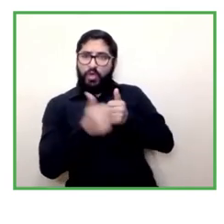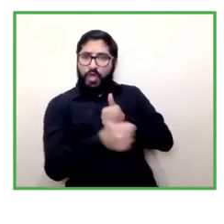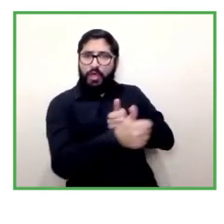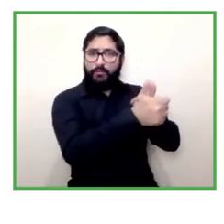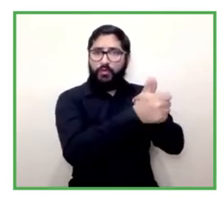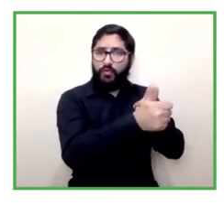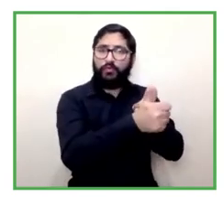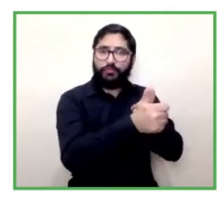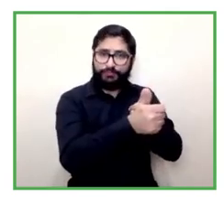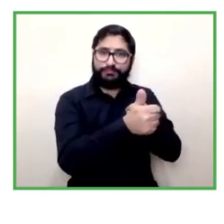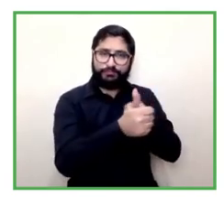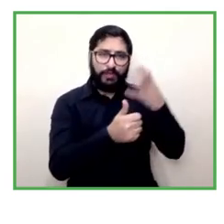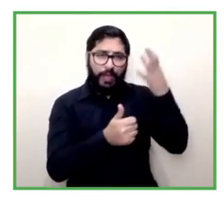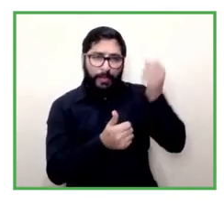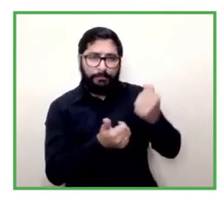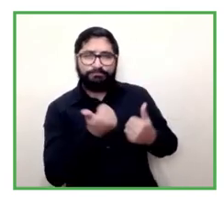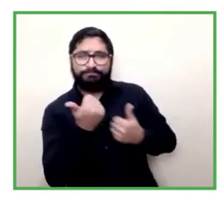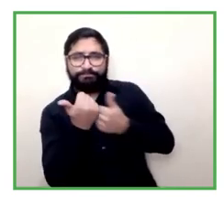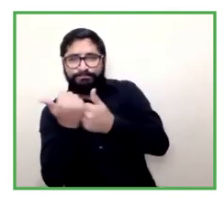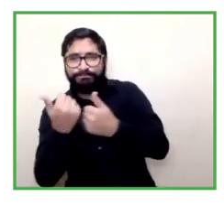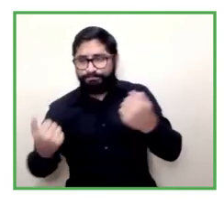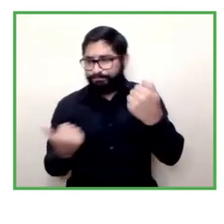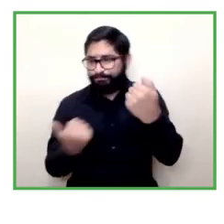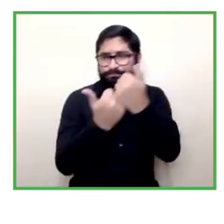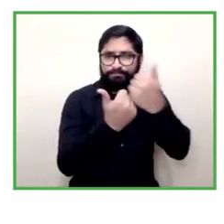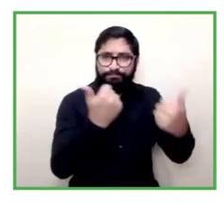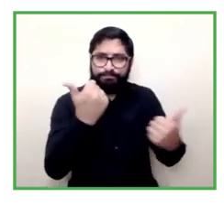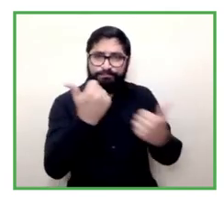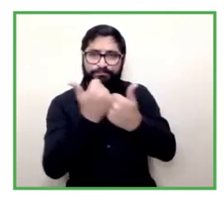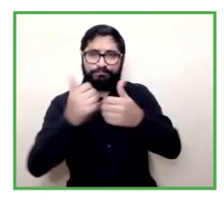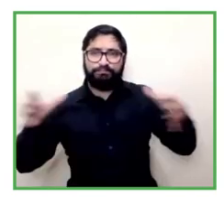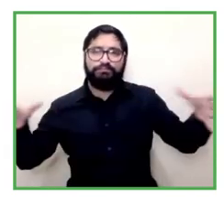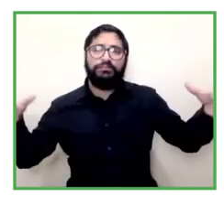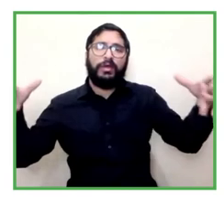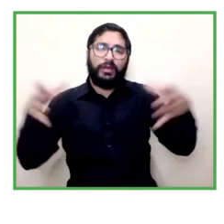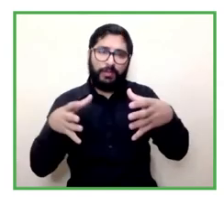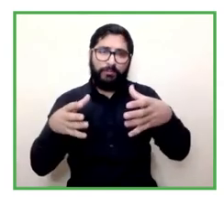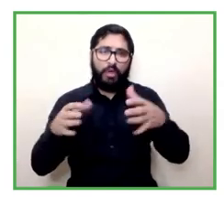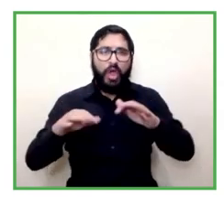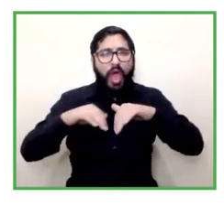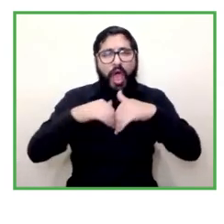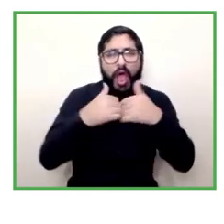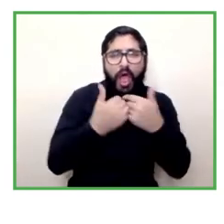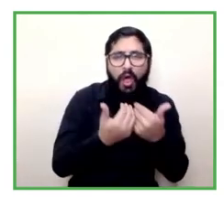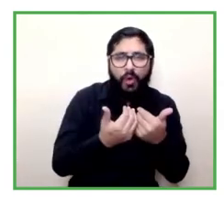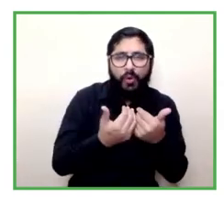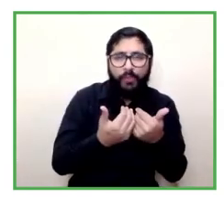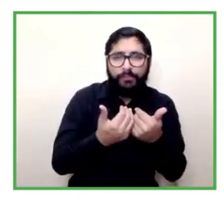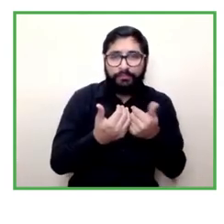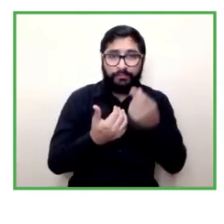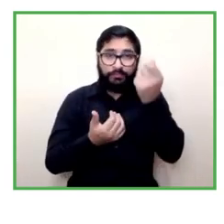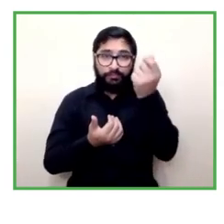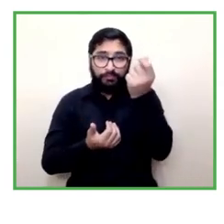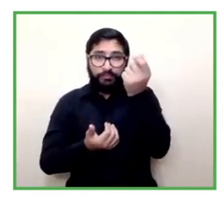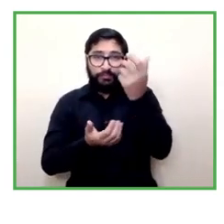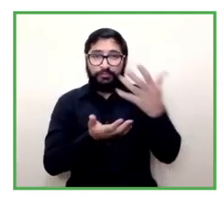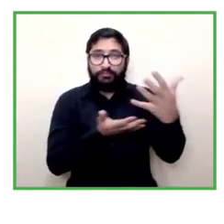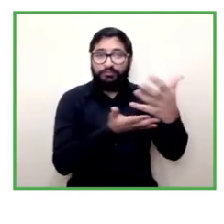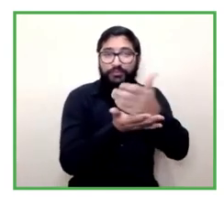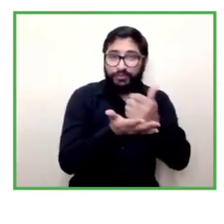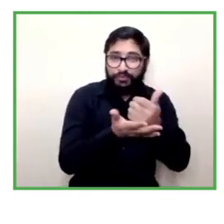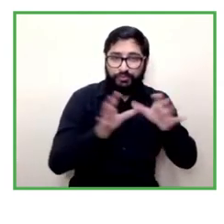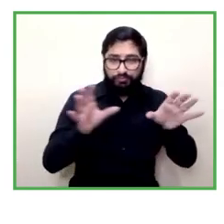solidarity and horizontality in the treatment in the earnings or in the case of a